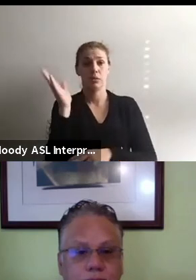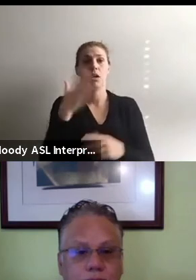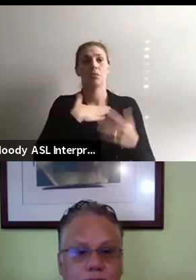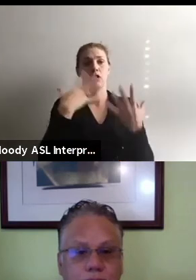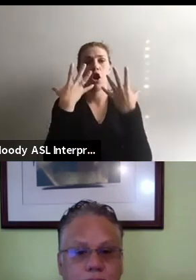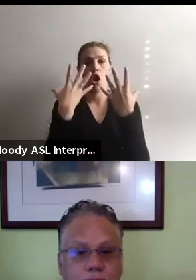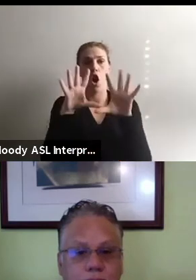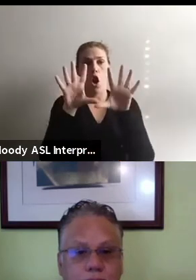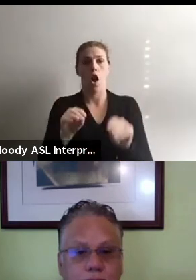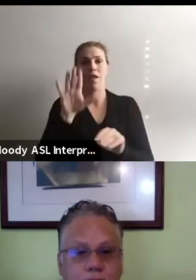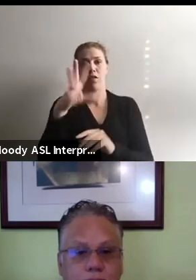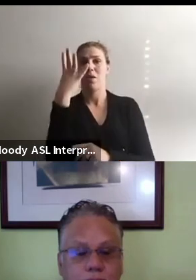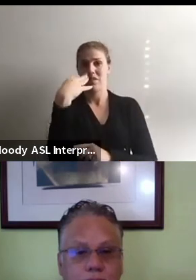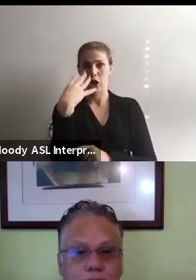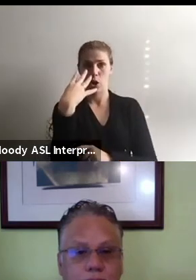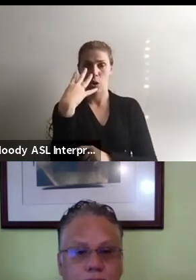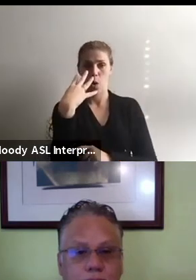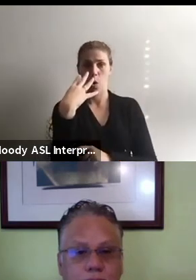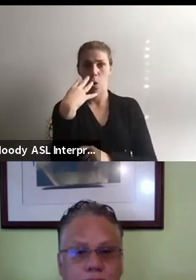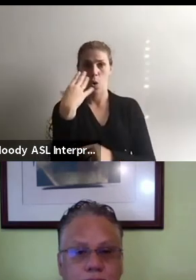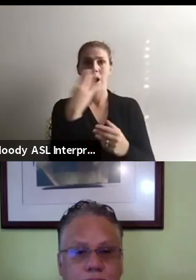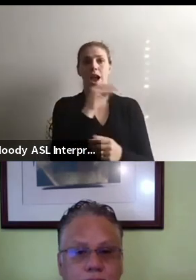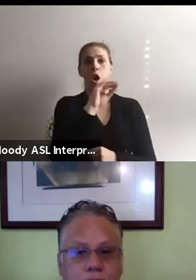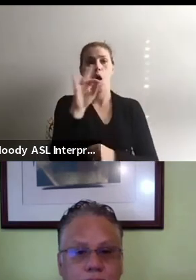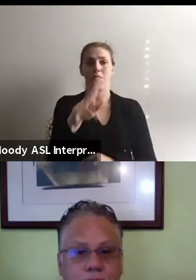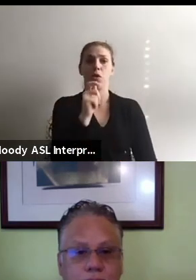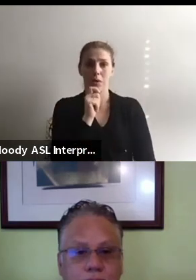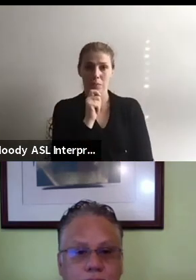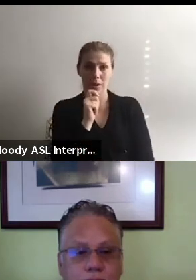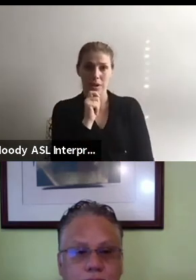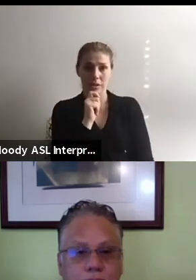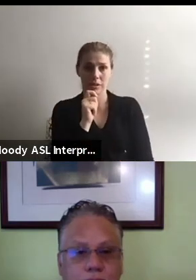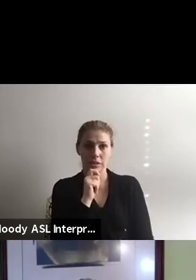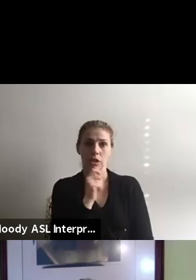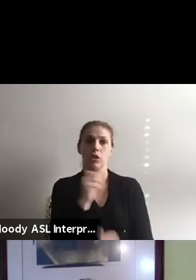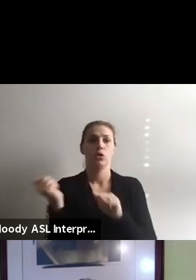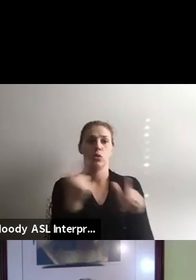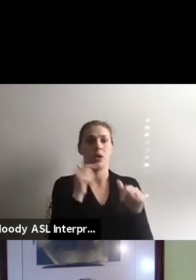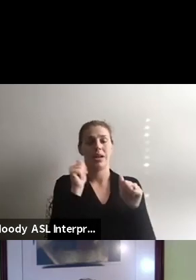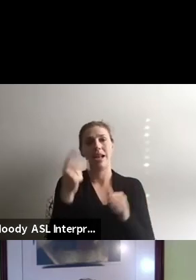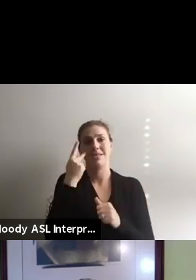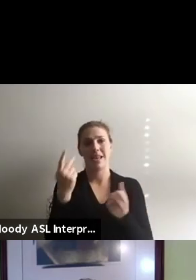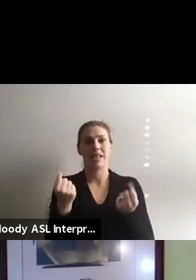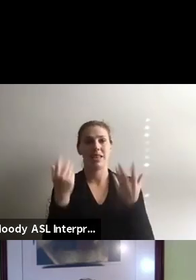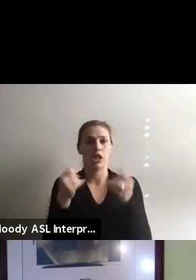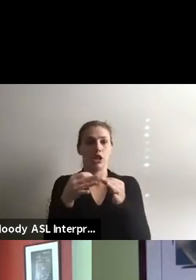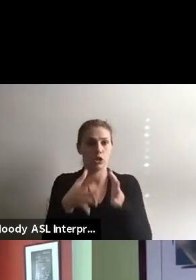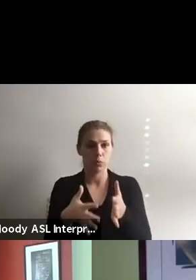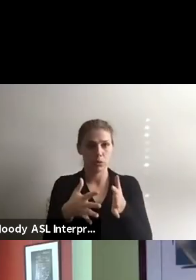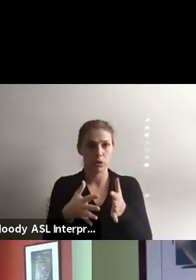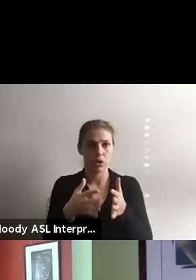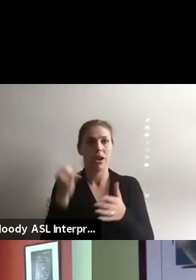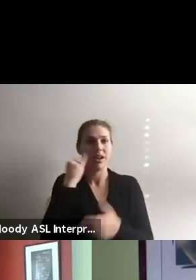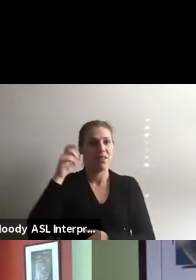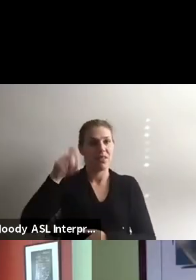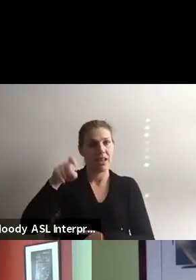off your video and your microphone. That way everyone can see the American Sign Language interpreters should they need